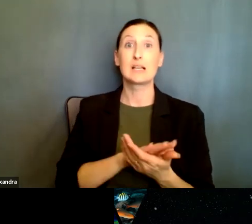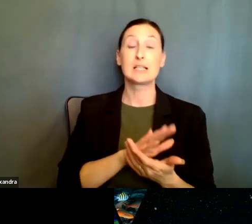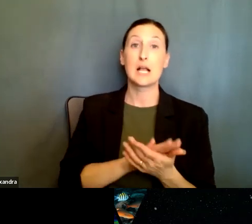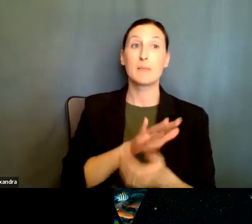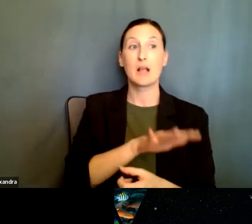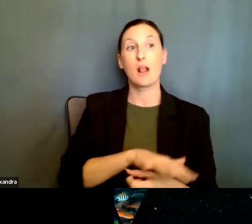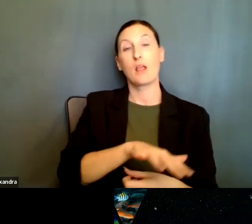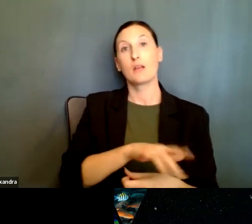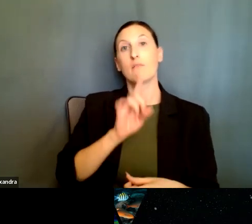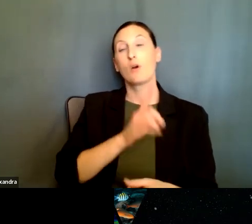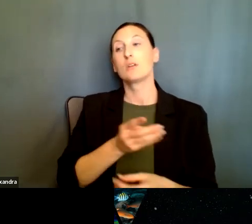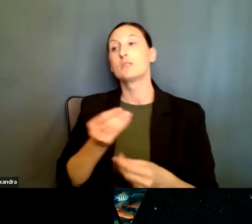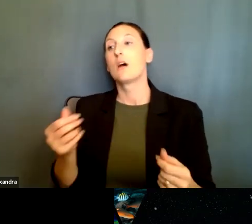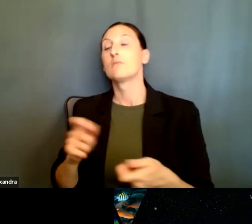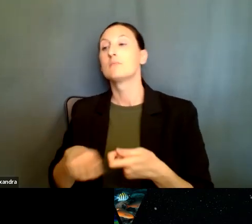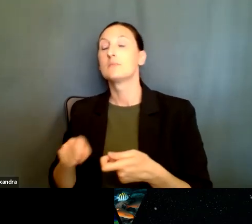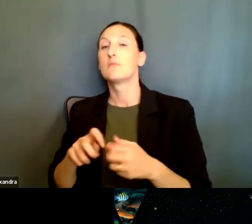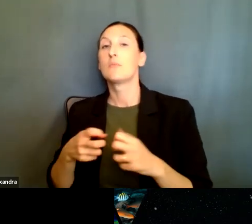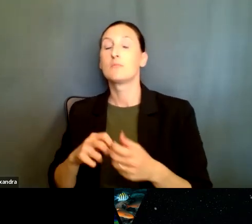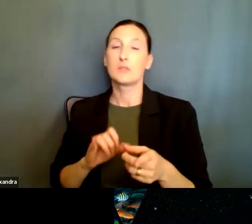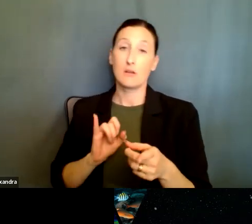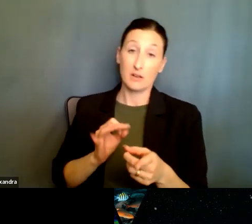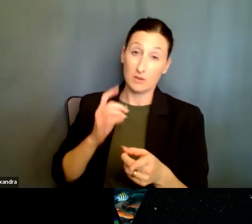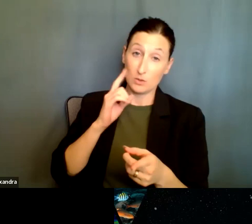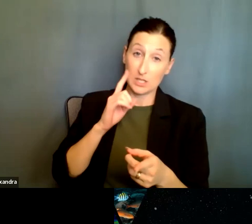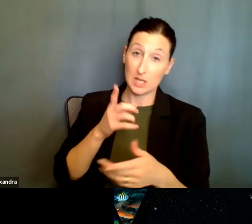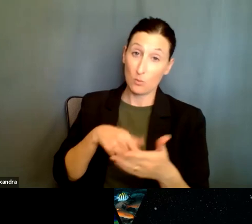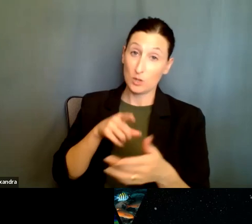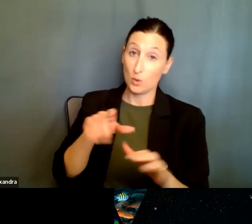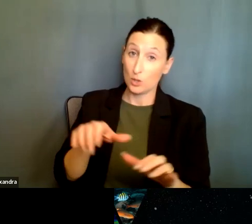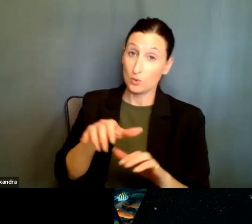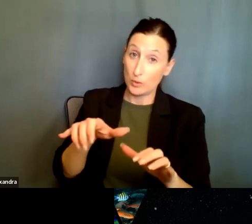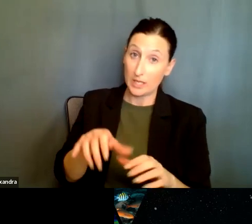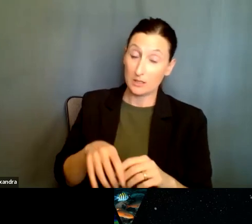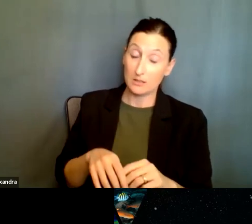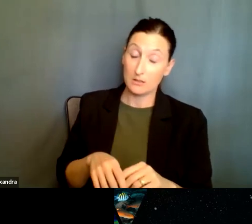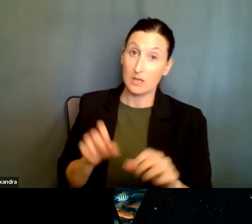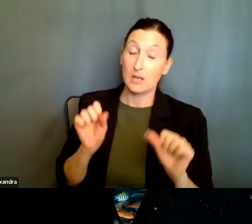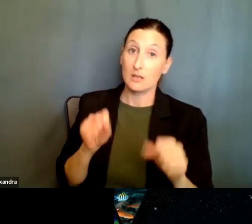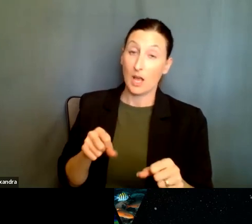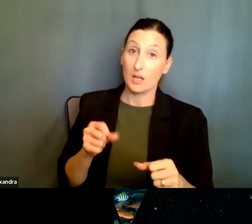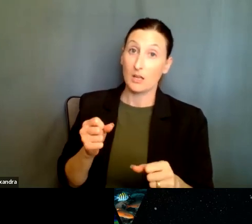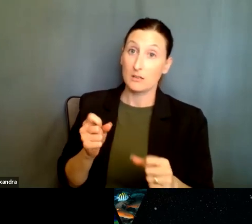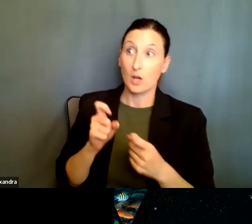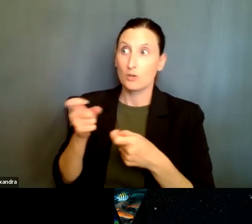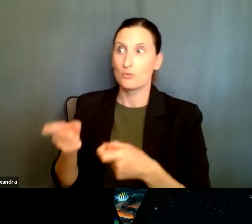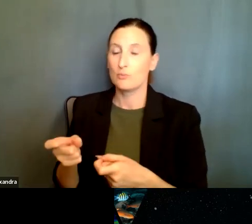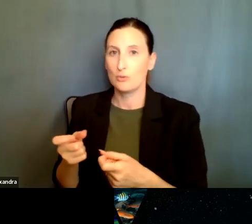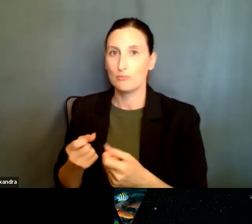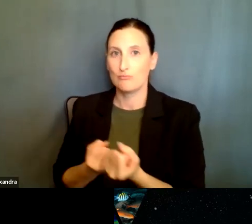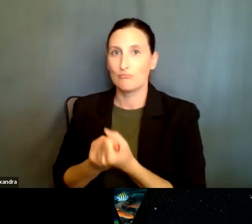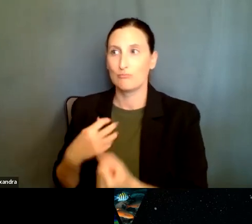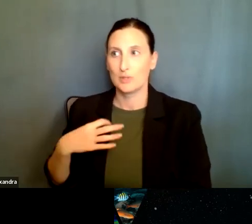to solve specific problems. So if you think that what you are doing, um, uh, can contribute to the solution of, you know,